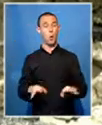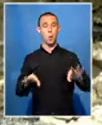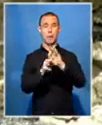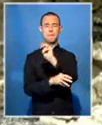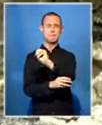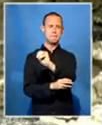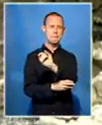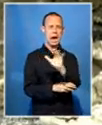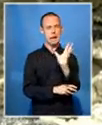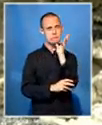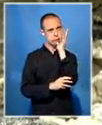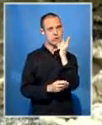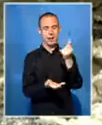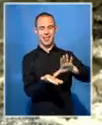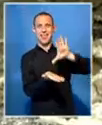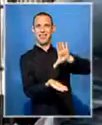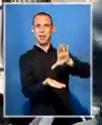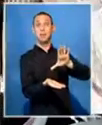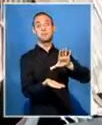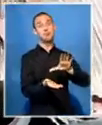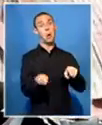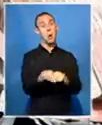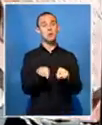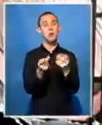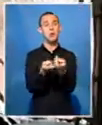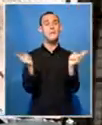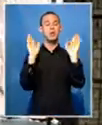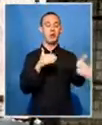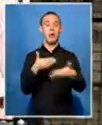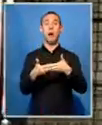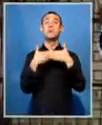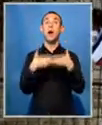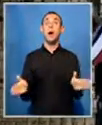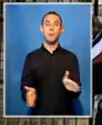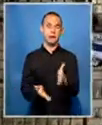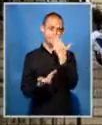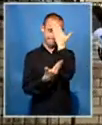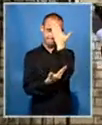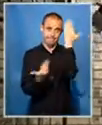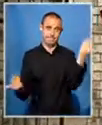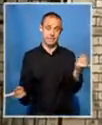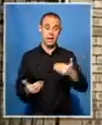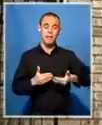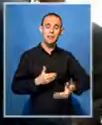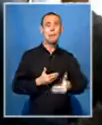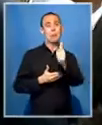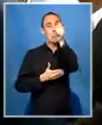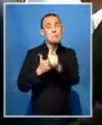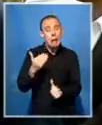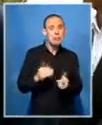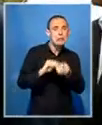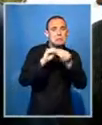and the university has been closed indefinitely. Management says it will take at least a month before they resume.